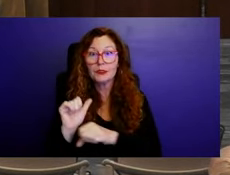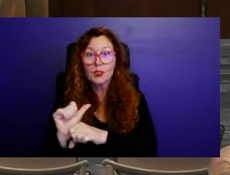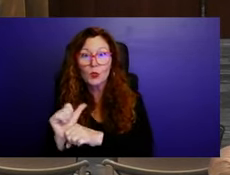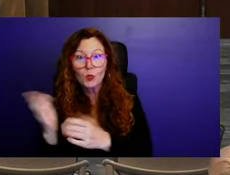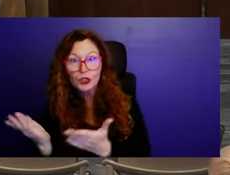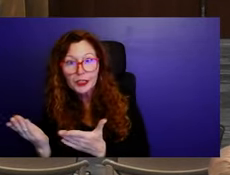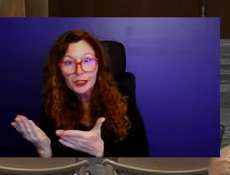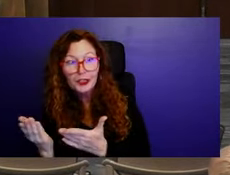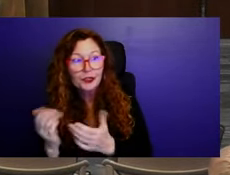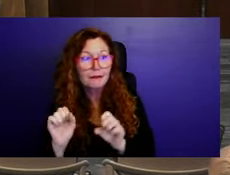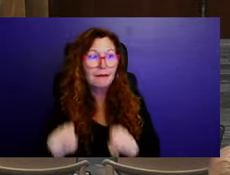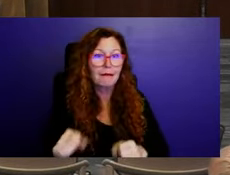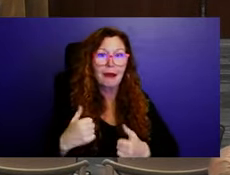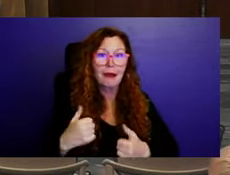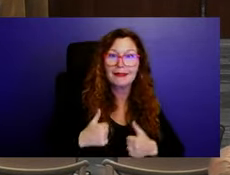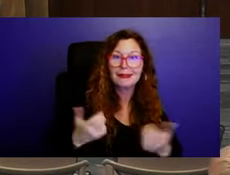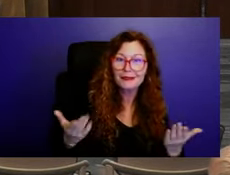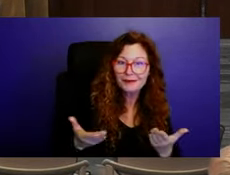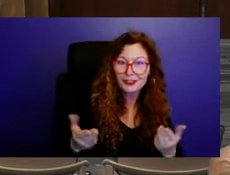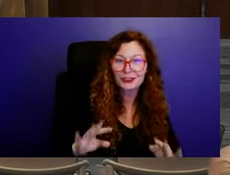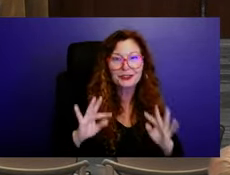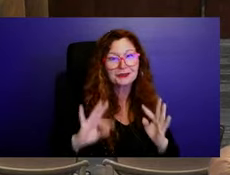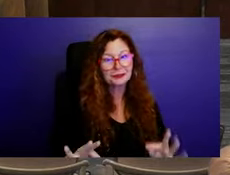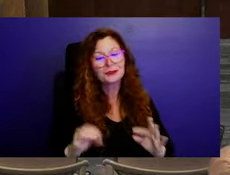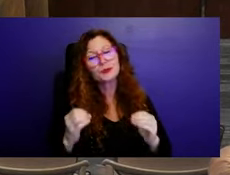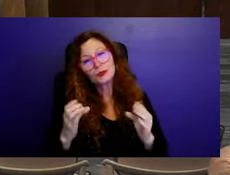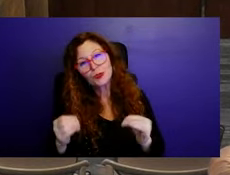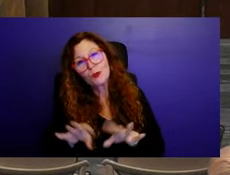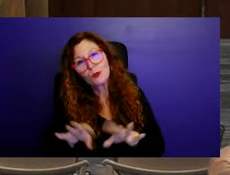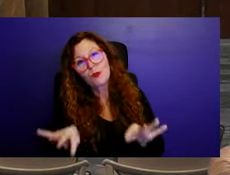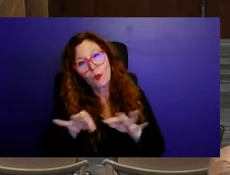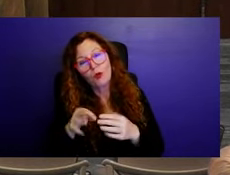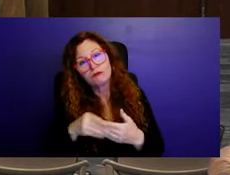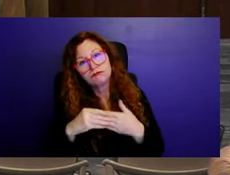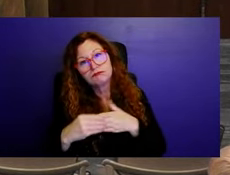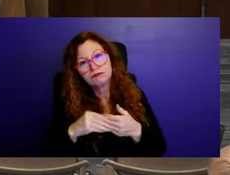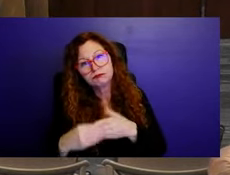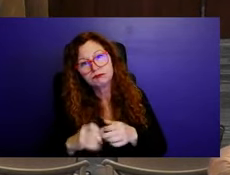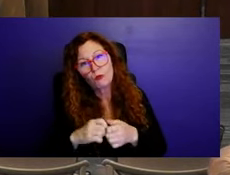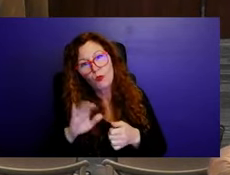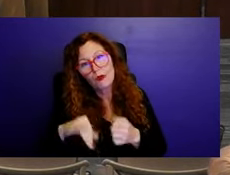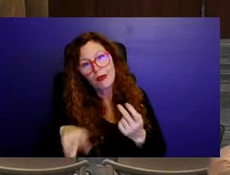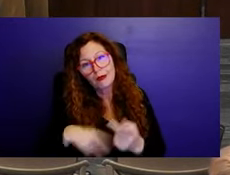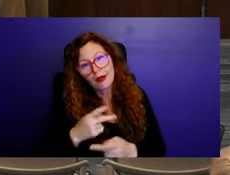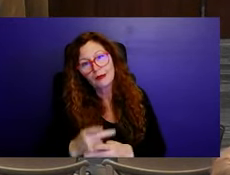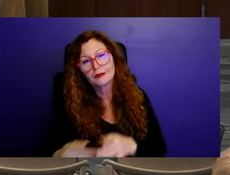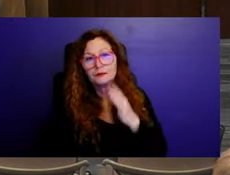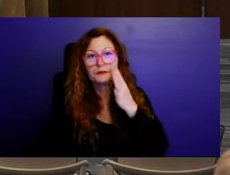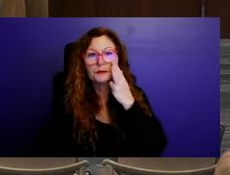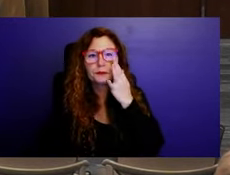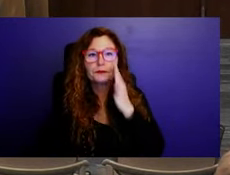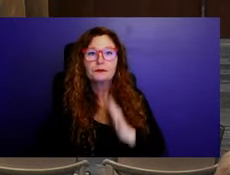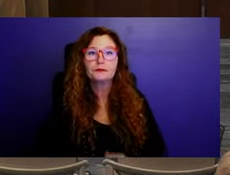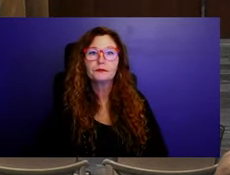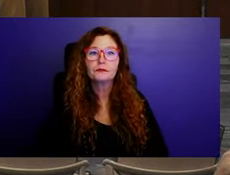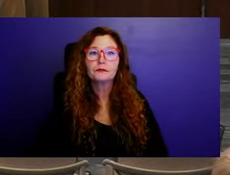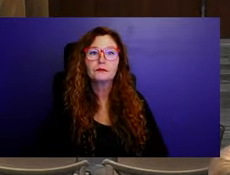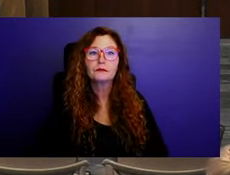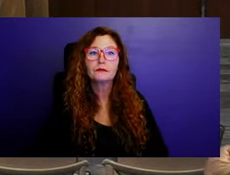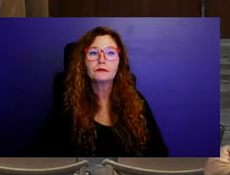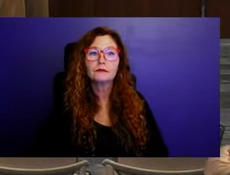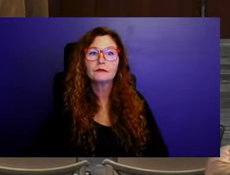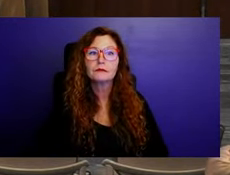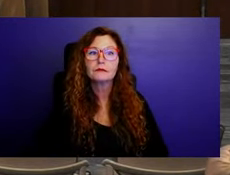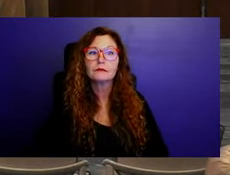I look forward to having that conversation and whatever staff comes up with, with that. Um, I, I do support this.